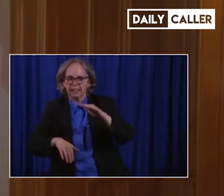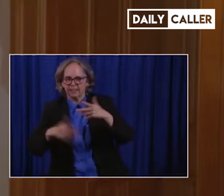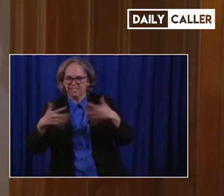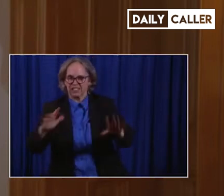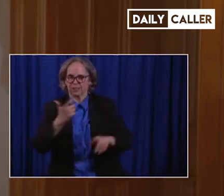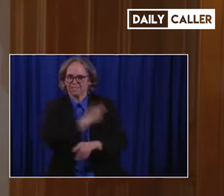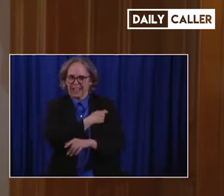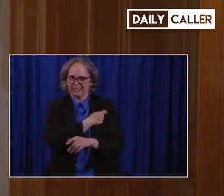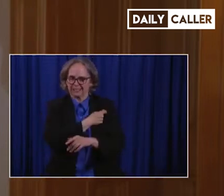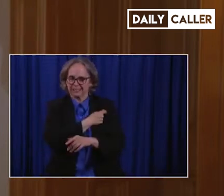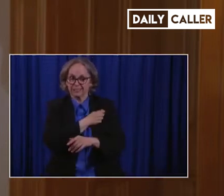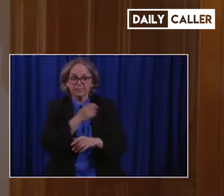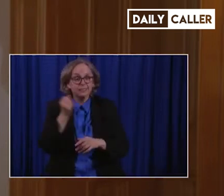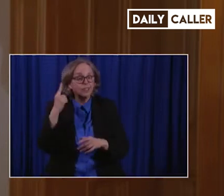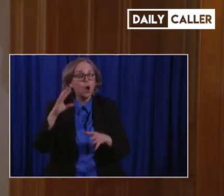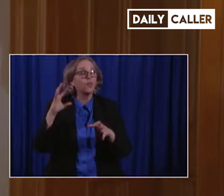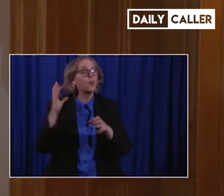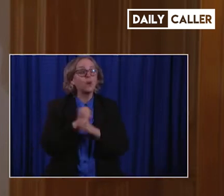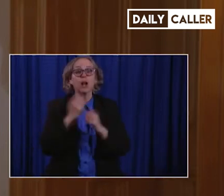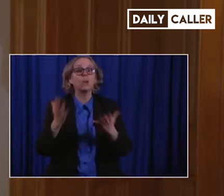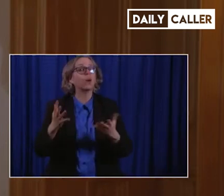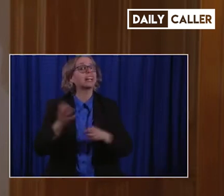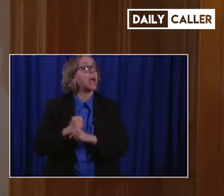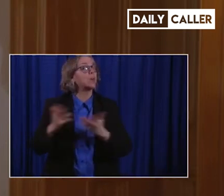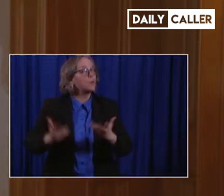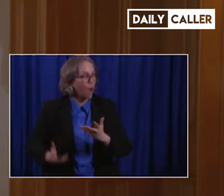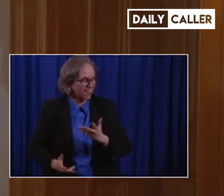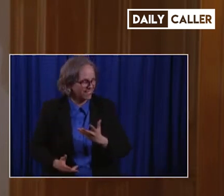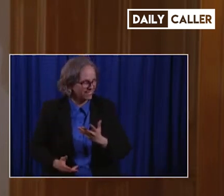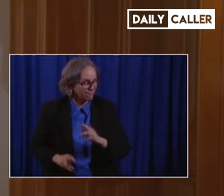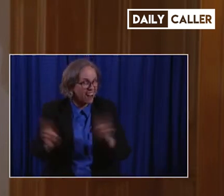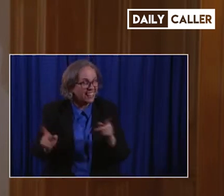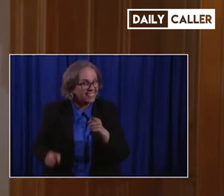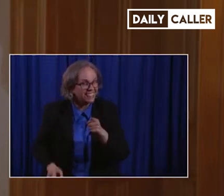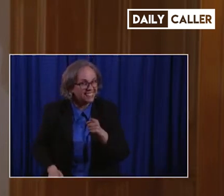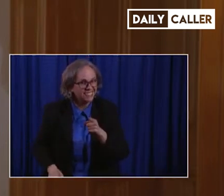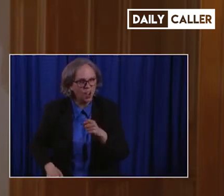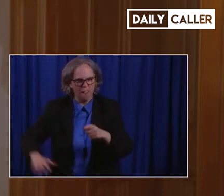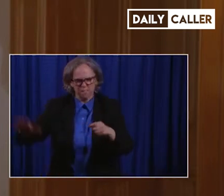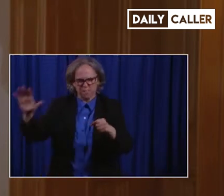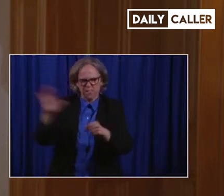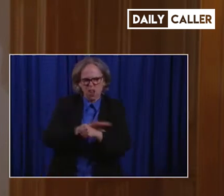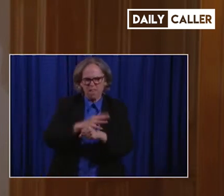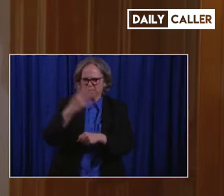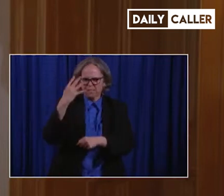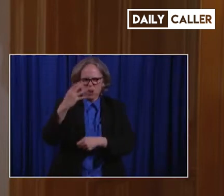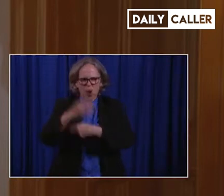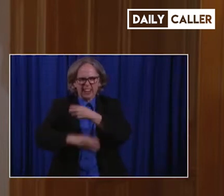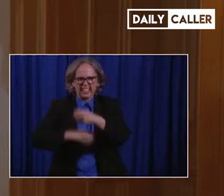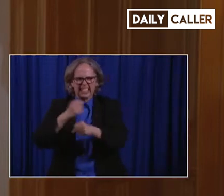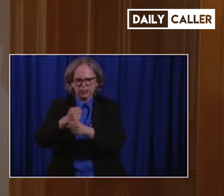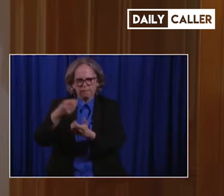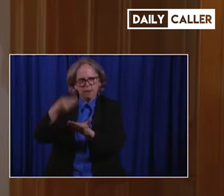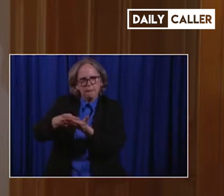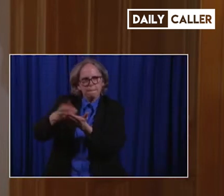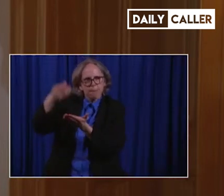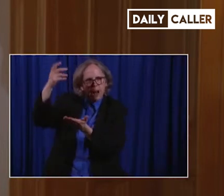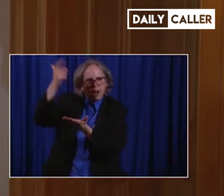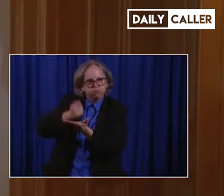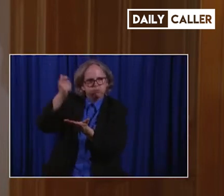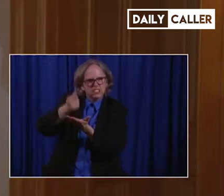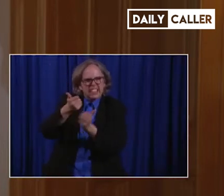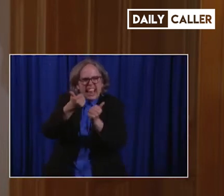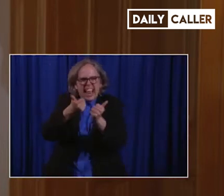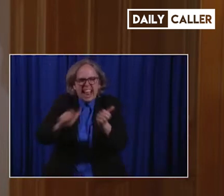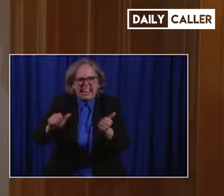winner, the winner will receive a full four-year scholarship to any one